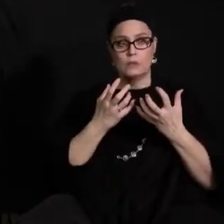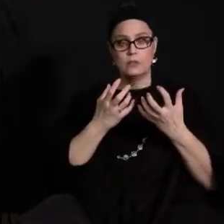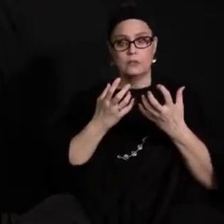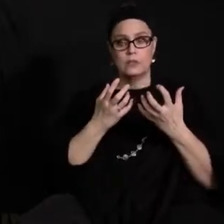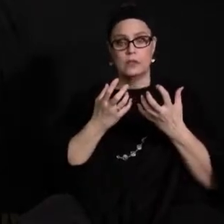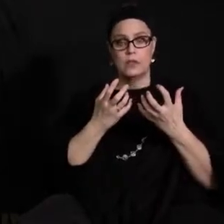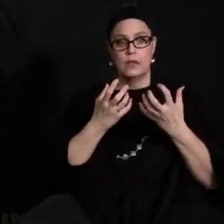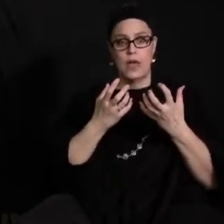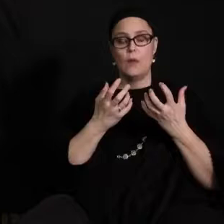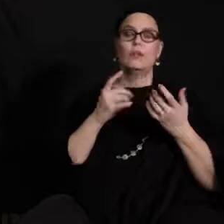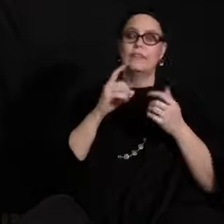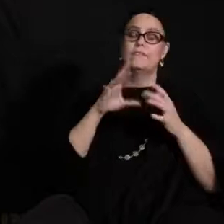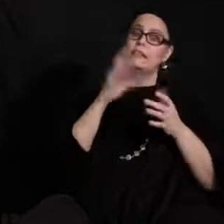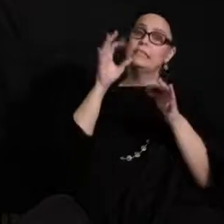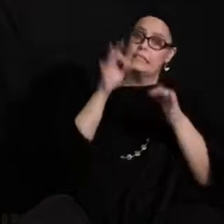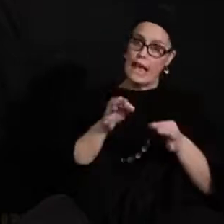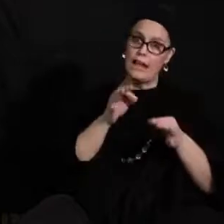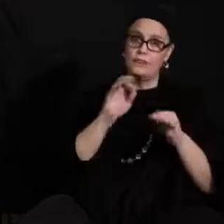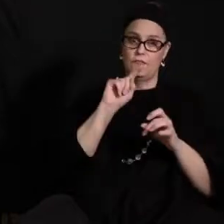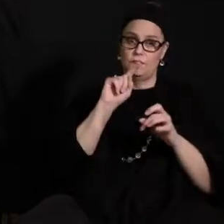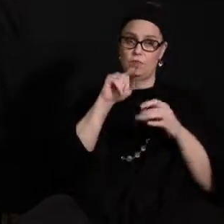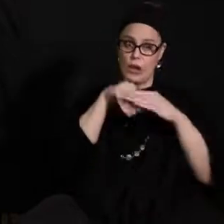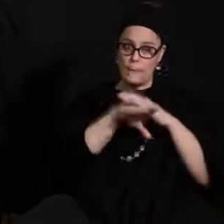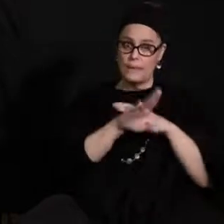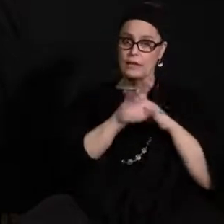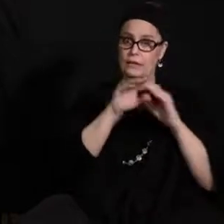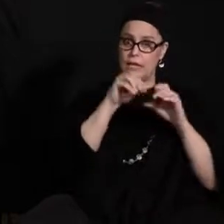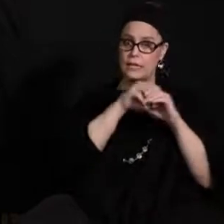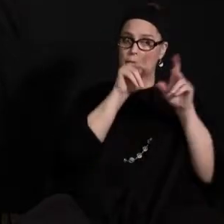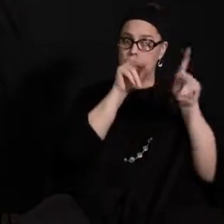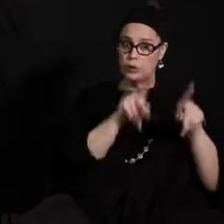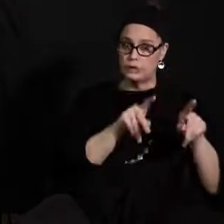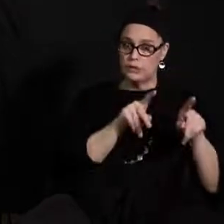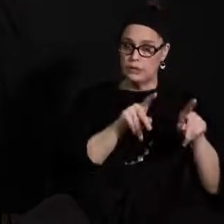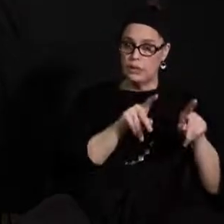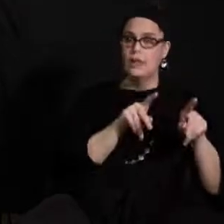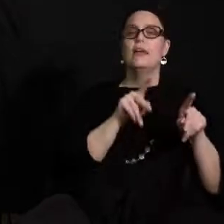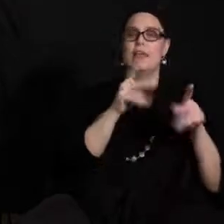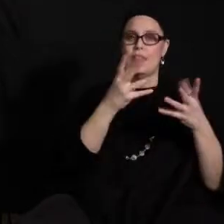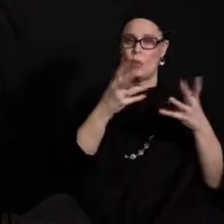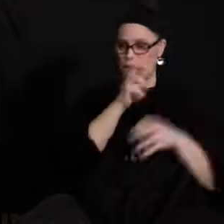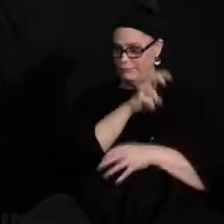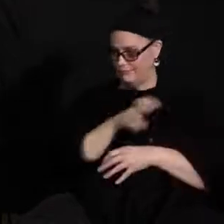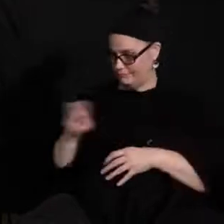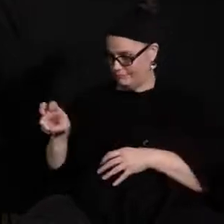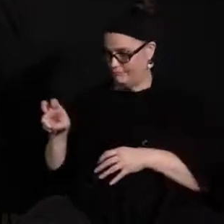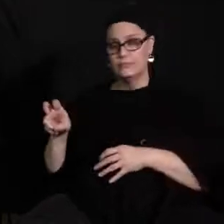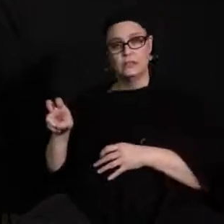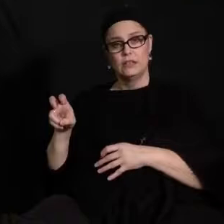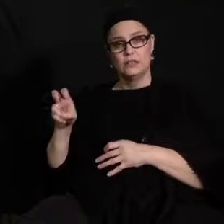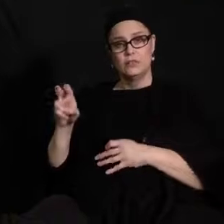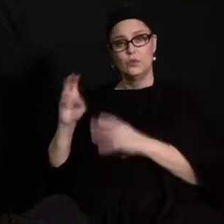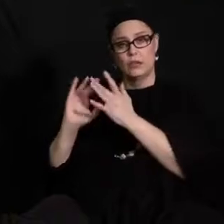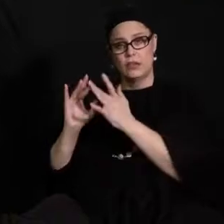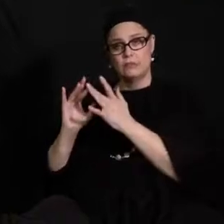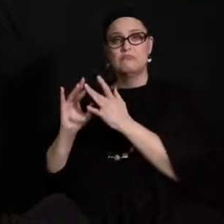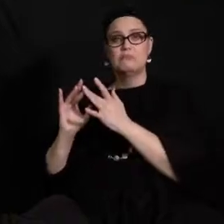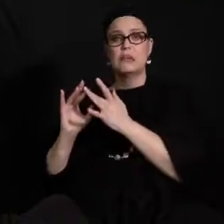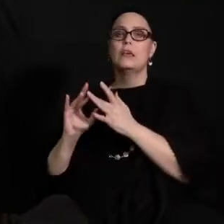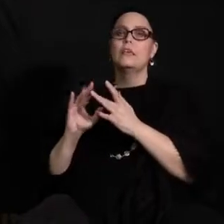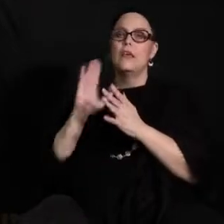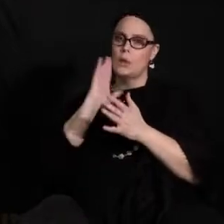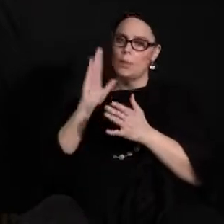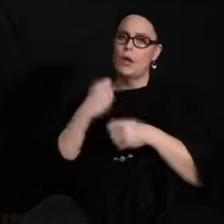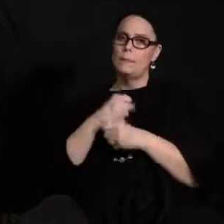virtual learning after the March 11th, that will be accommodated and they will not have to have their schedules disrupted. That's one